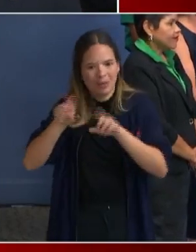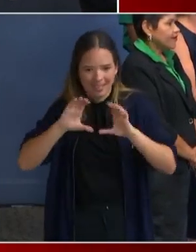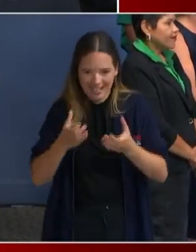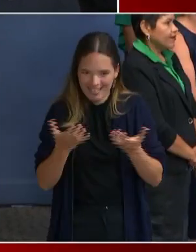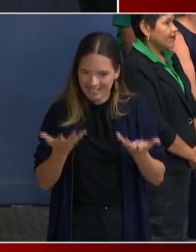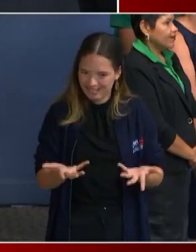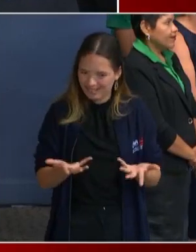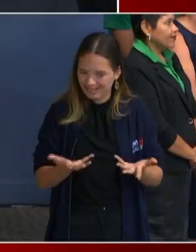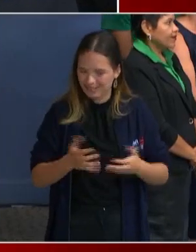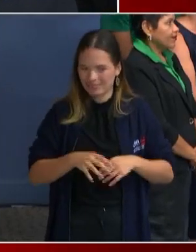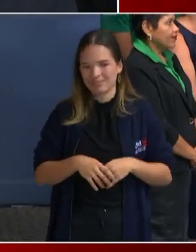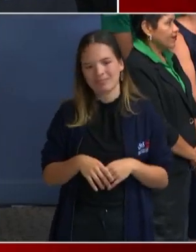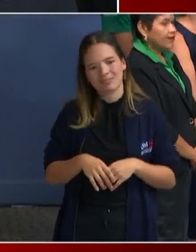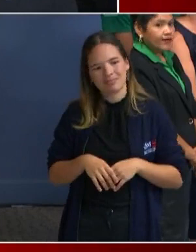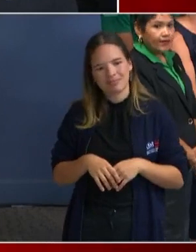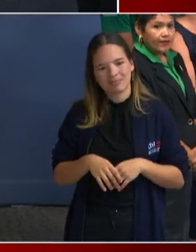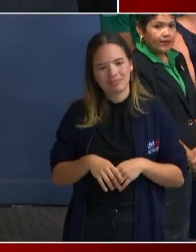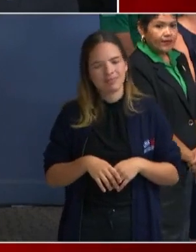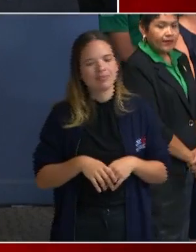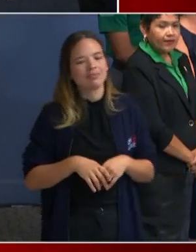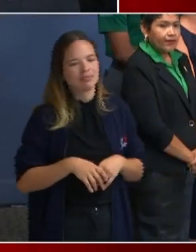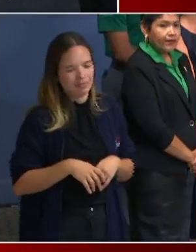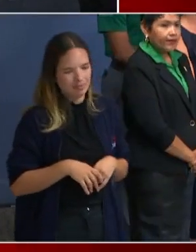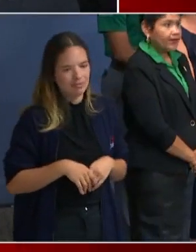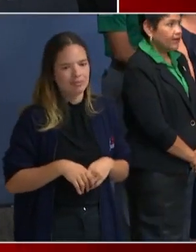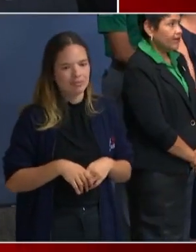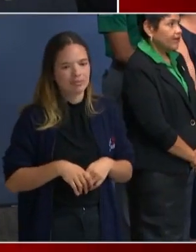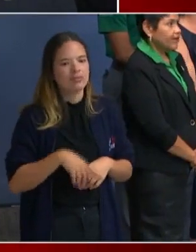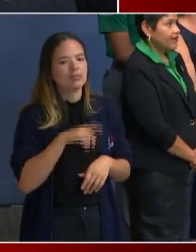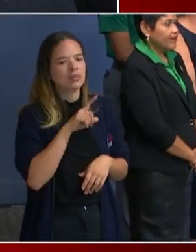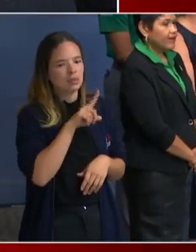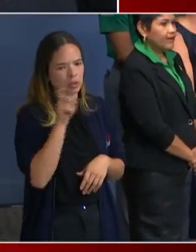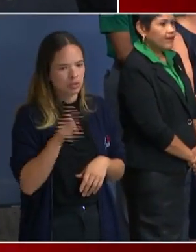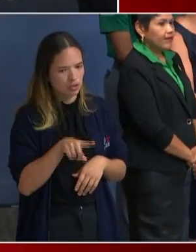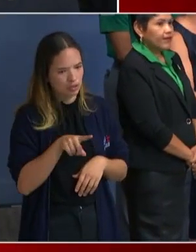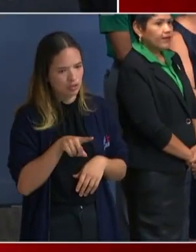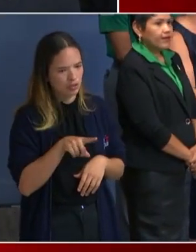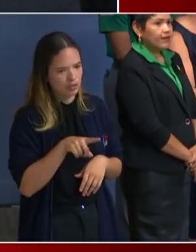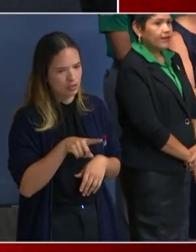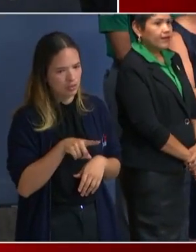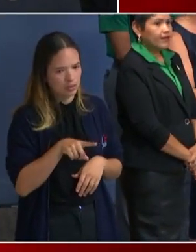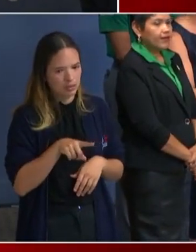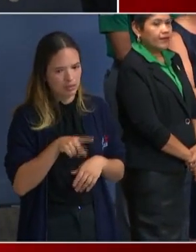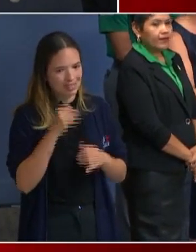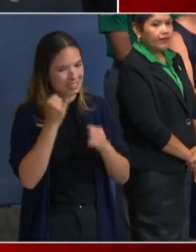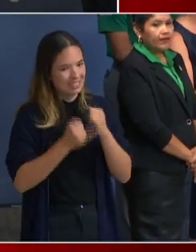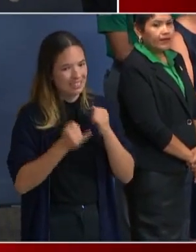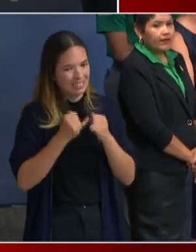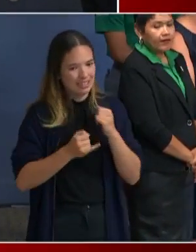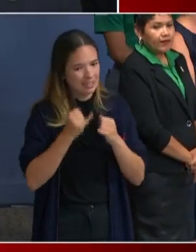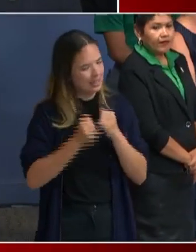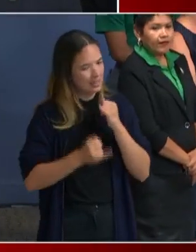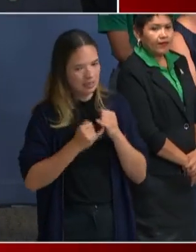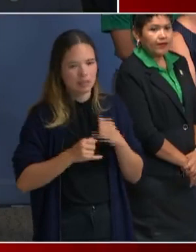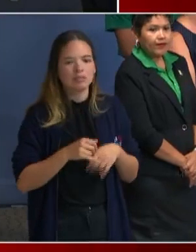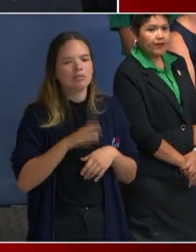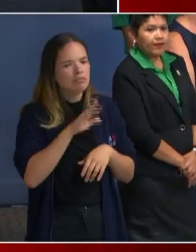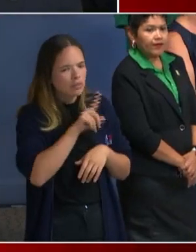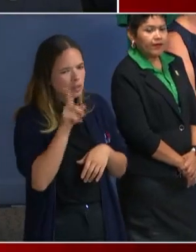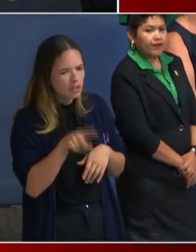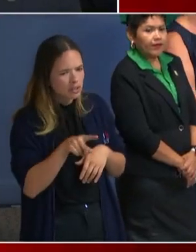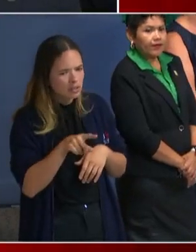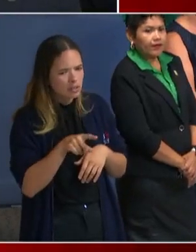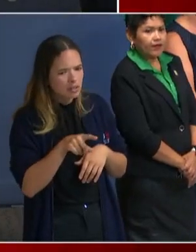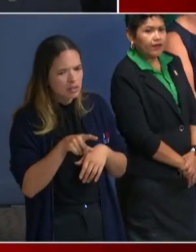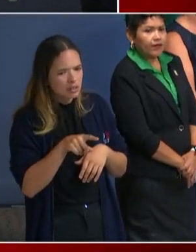Thank you. Okay. A couple more questions in this last one. And yes, sir. Has there been any update on